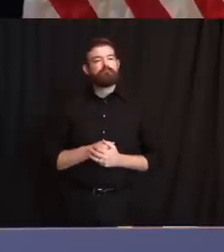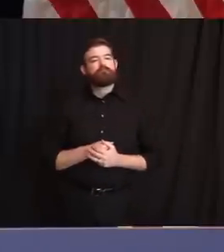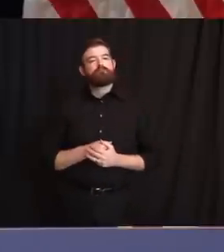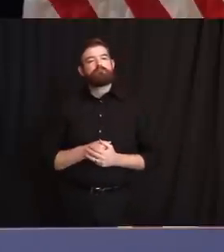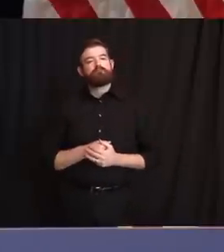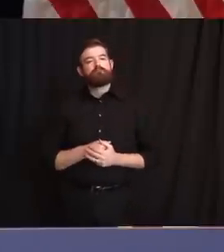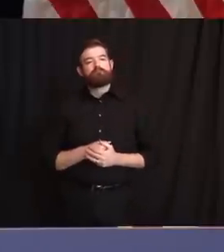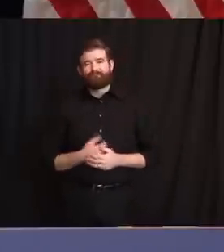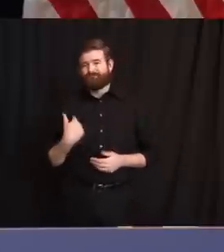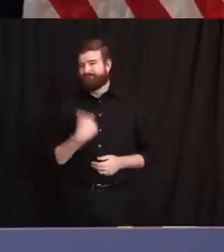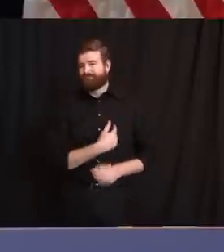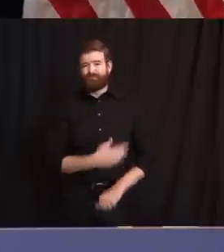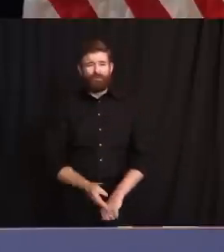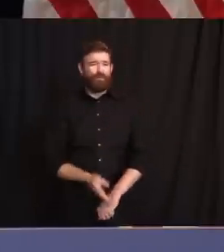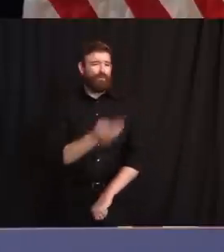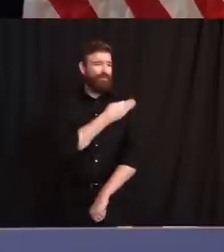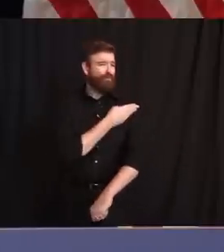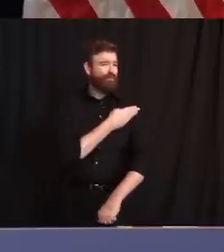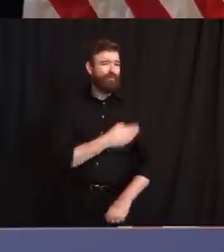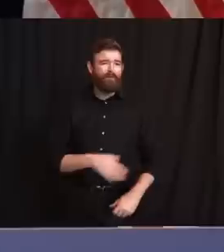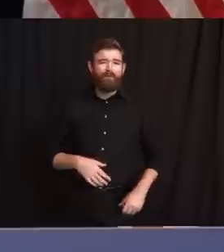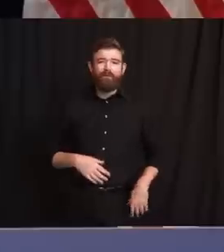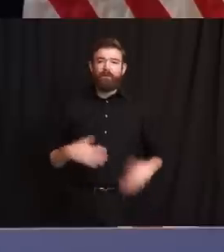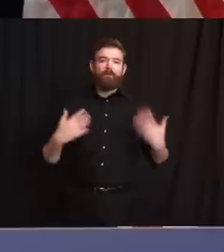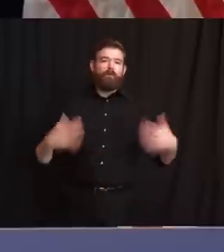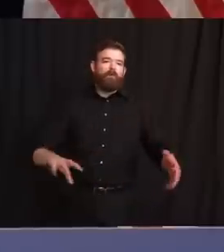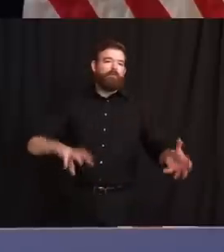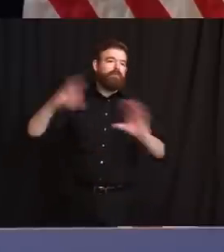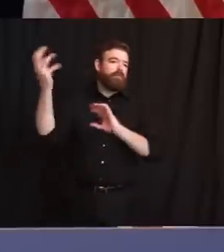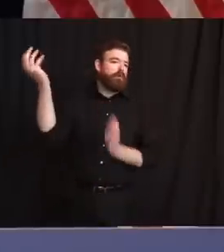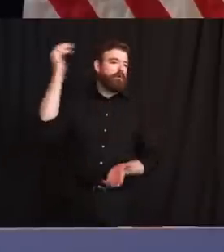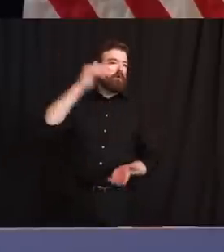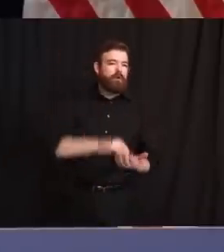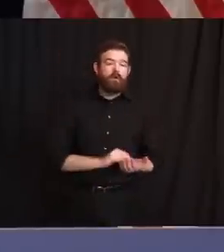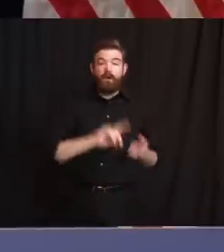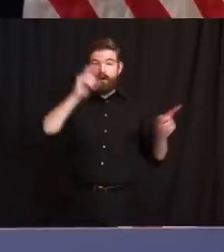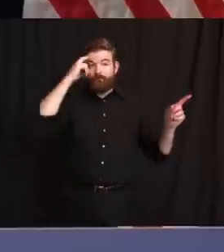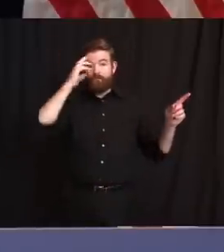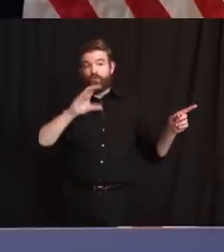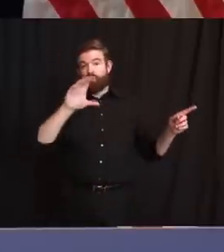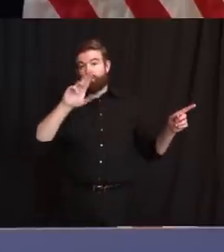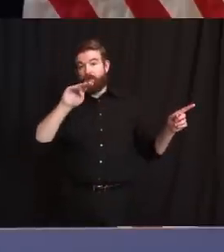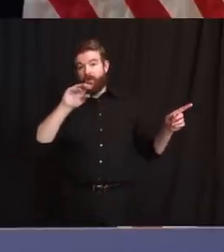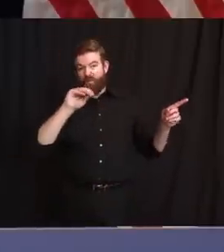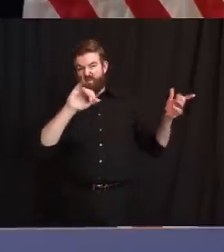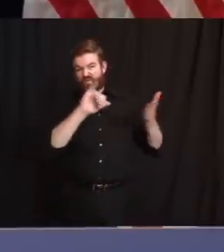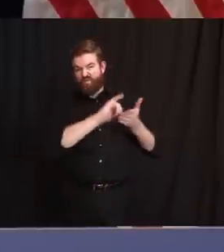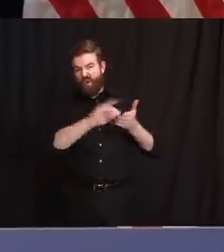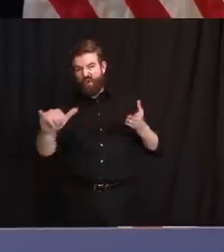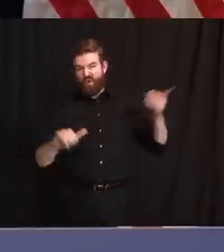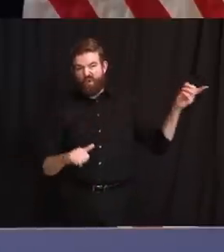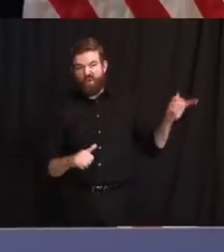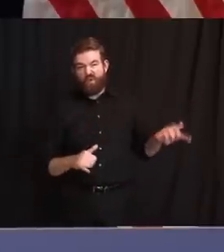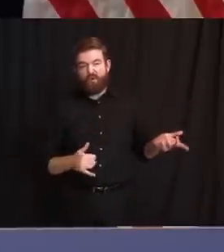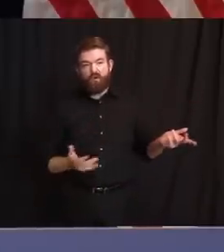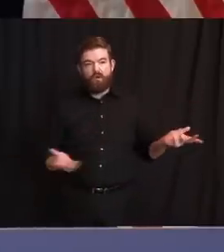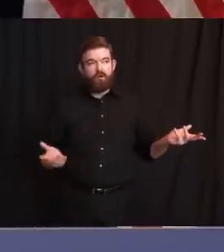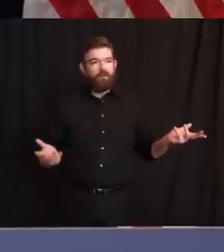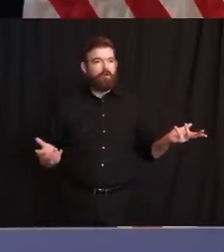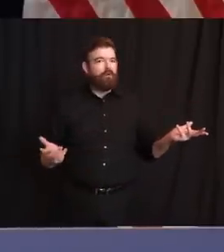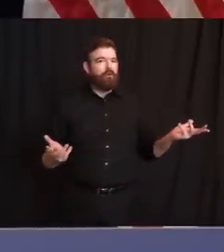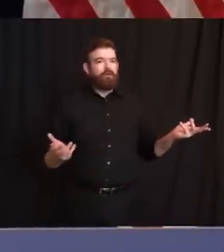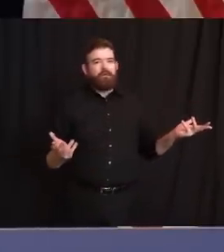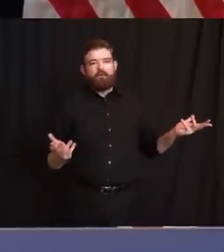just don't want to blow it. Now, Governor Cuomo said this, I think, yesterday, we don't want to steal, uh, we don't want to steal